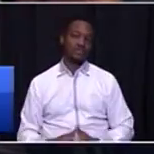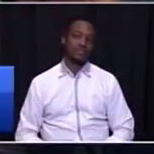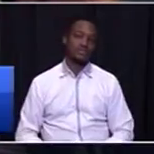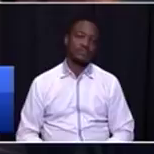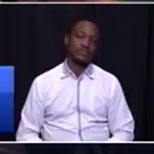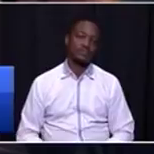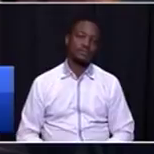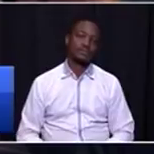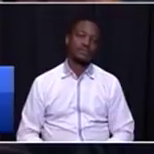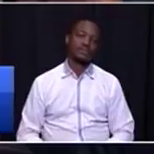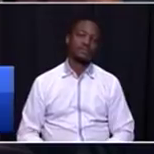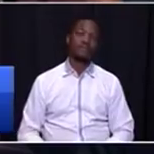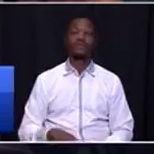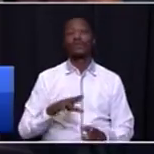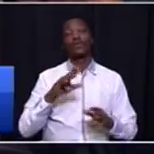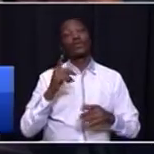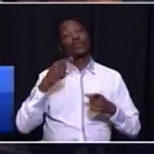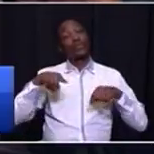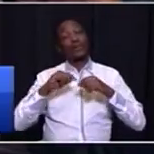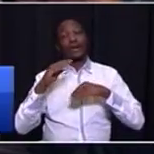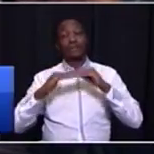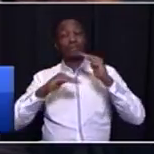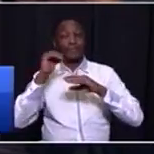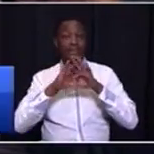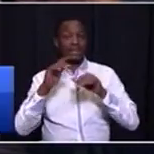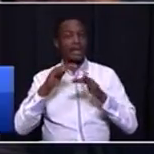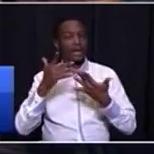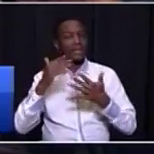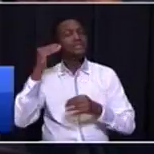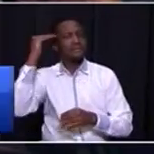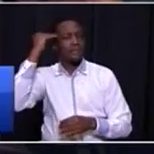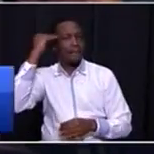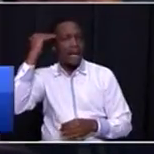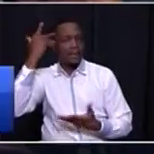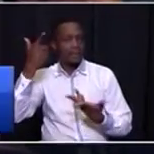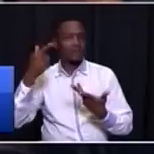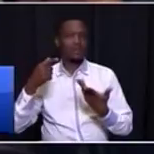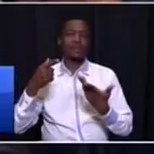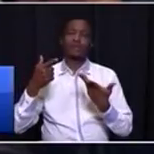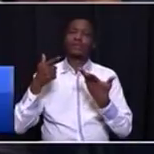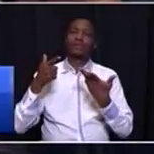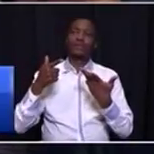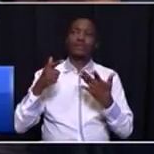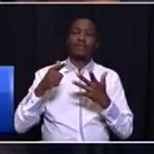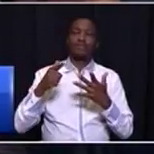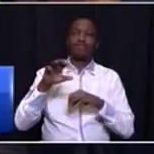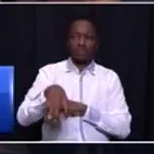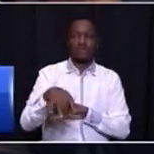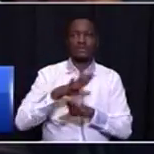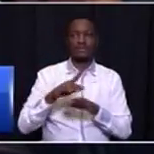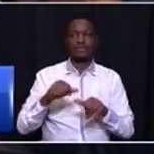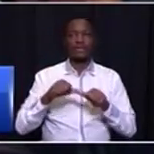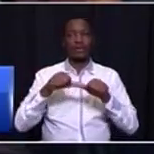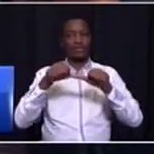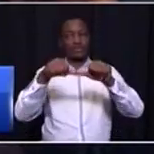So, we are building a smart province, Premier Shiloha. We are continuing on that road,